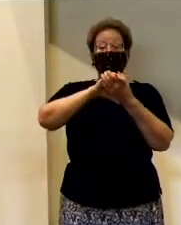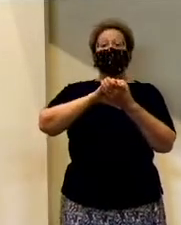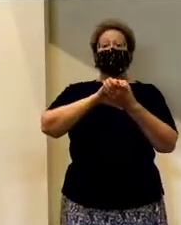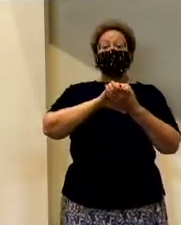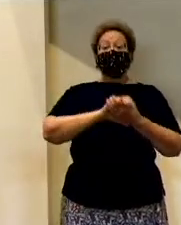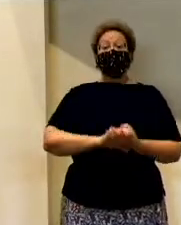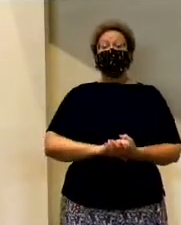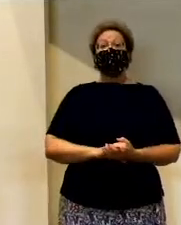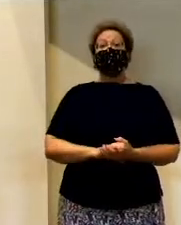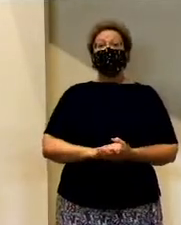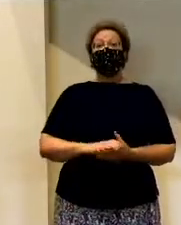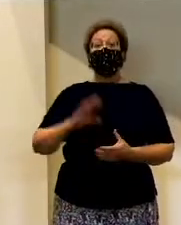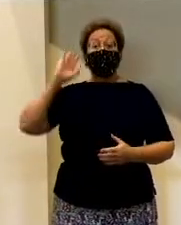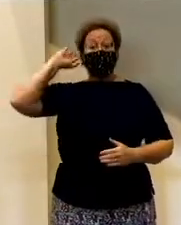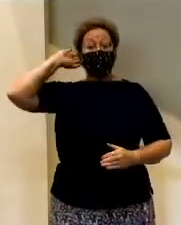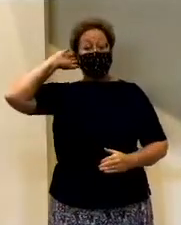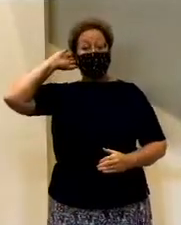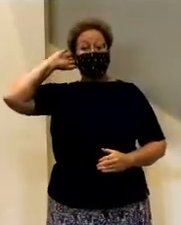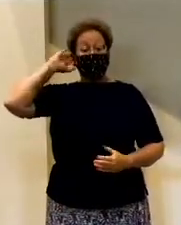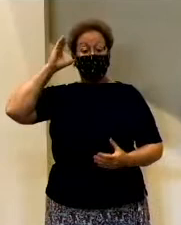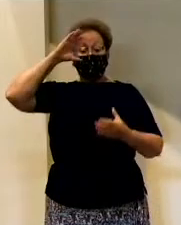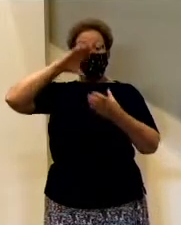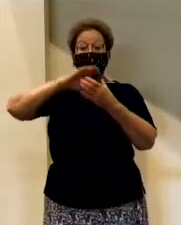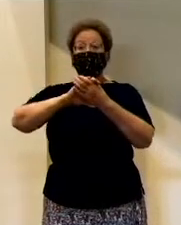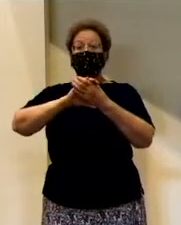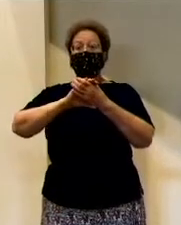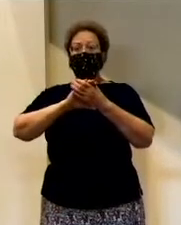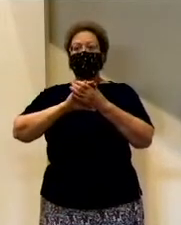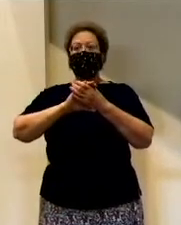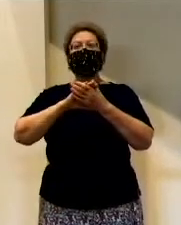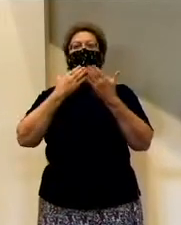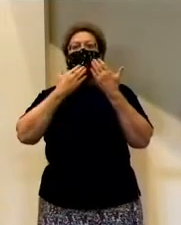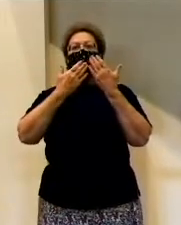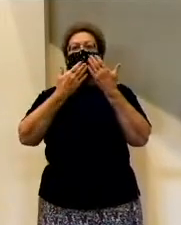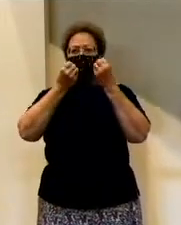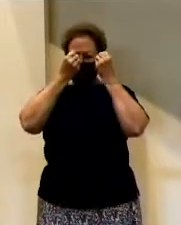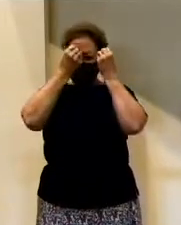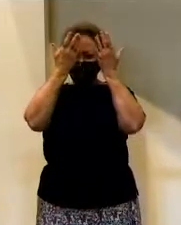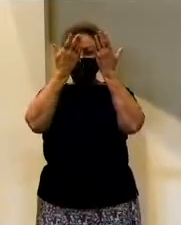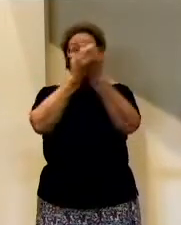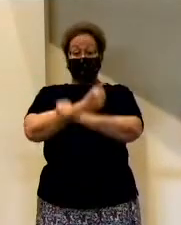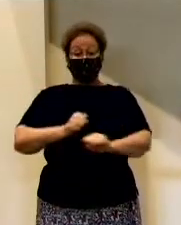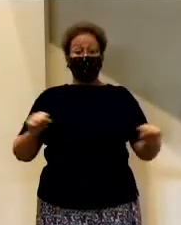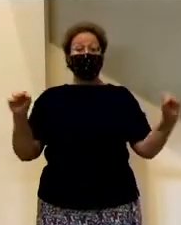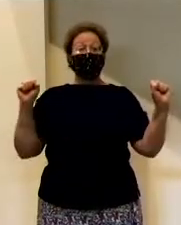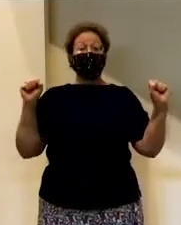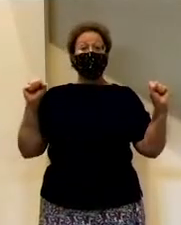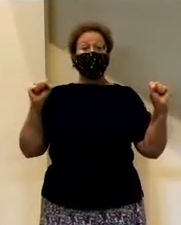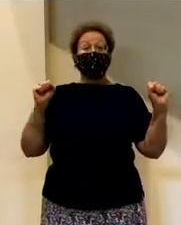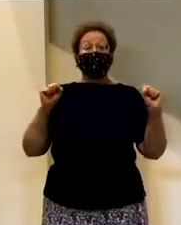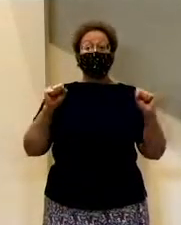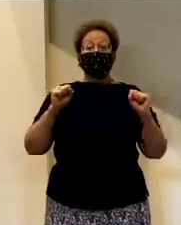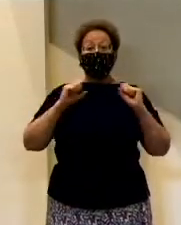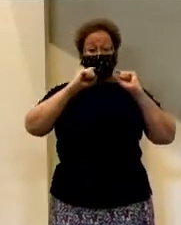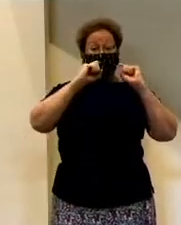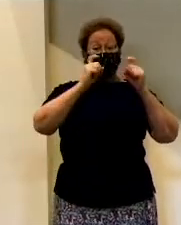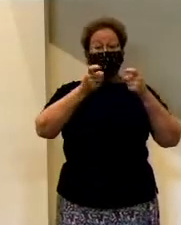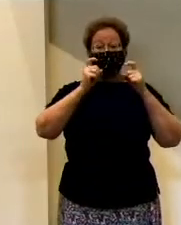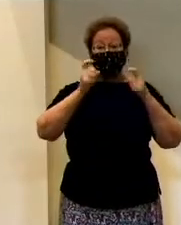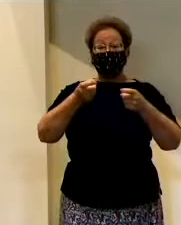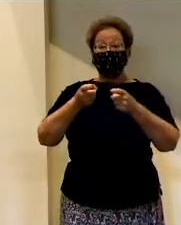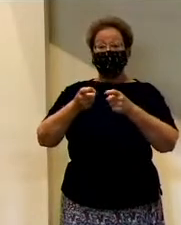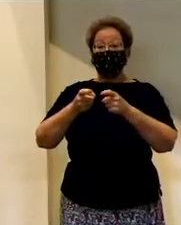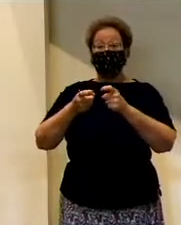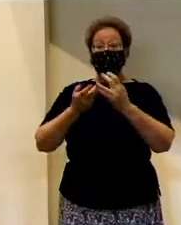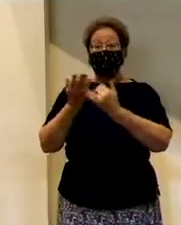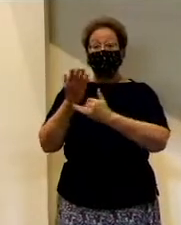way is to hear and to believe the good news of his salvation. And that belief in Jesus is a gift that the Holy